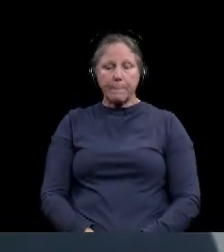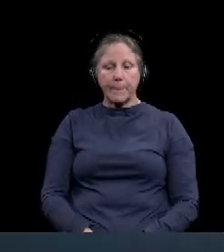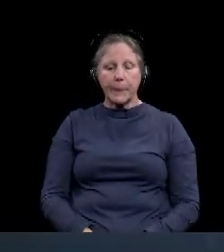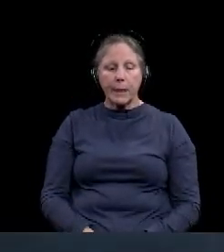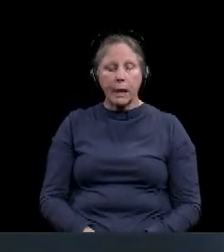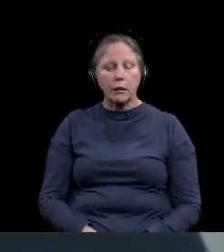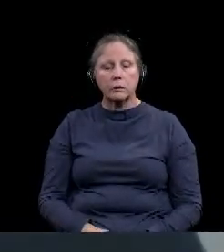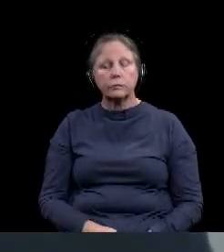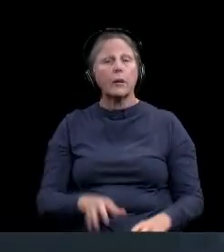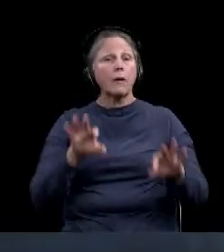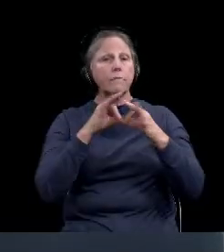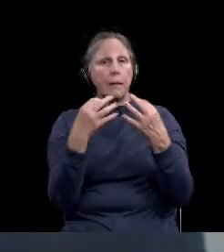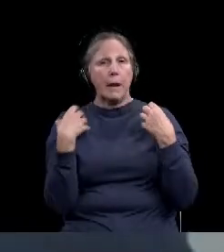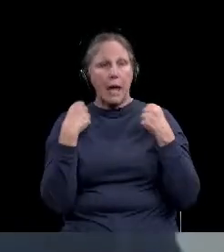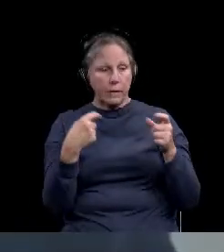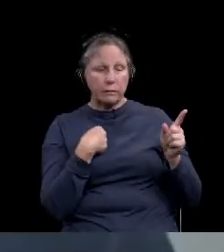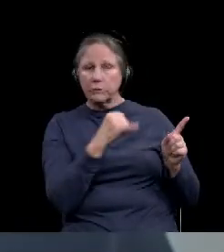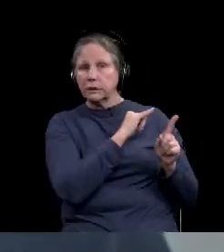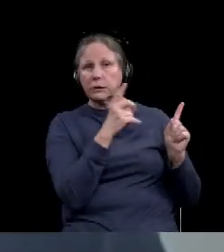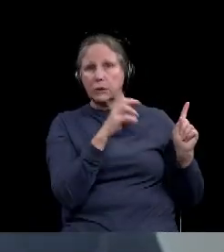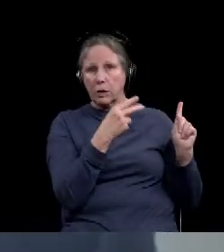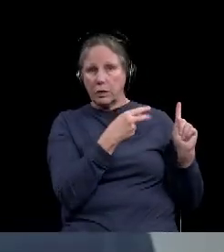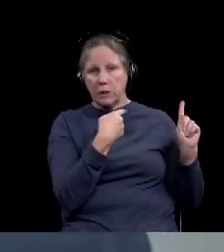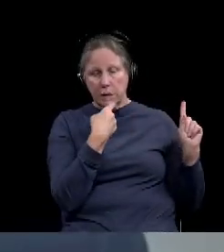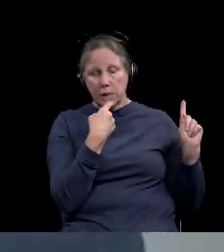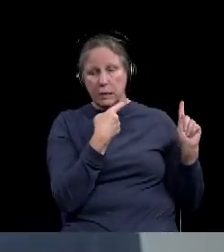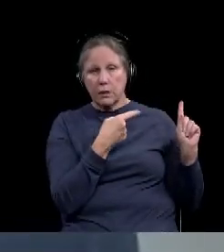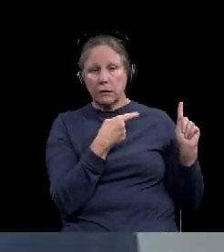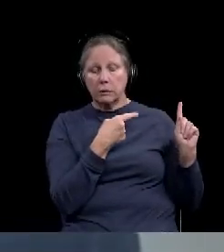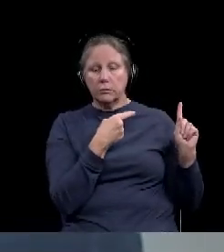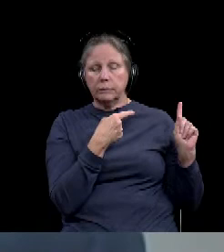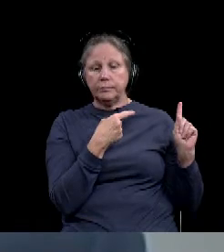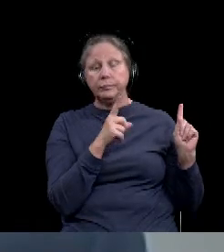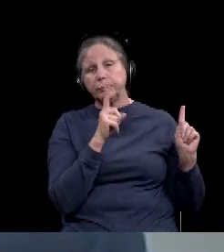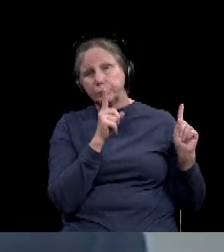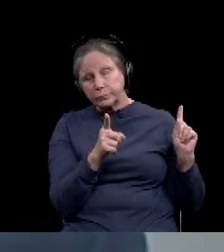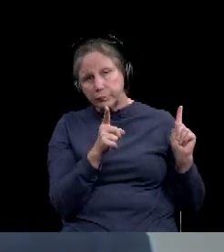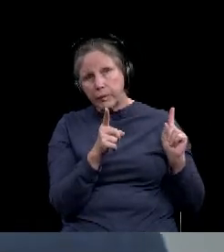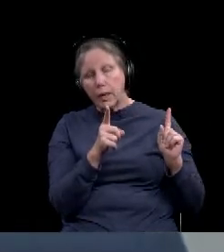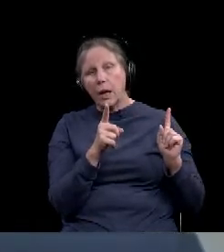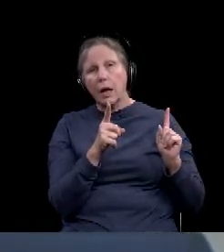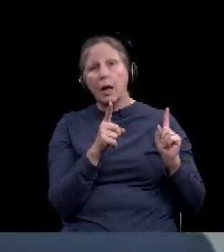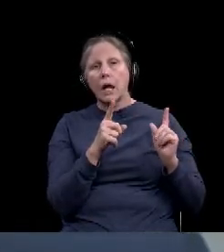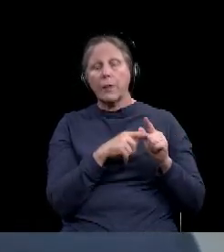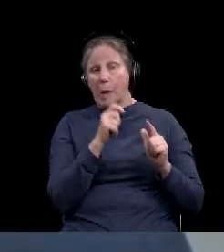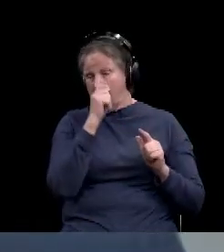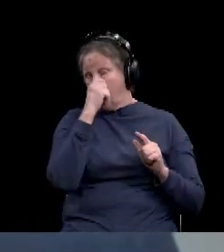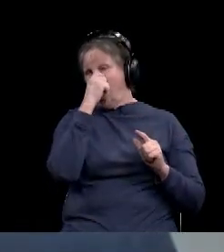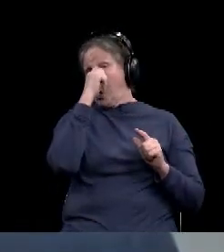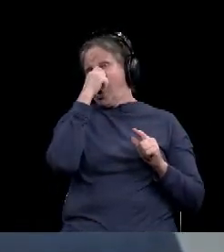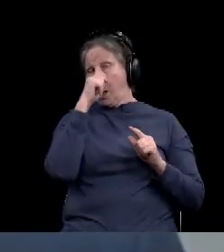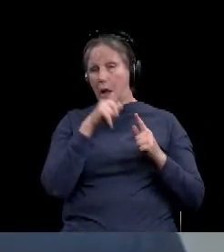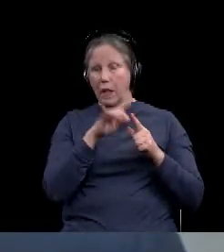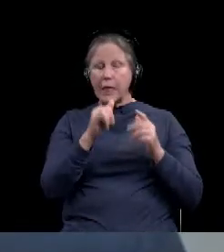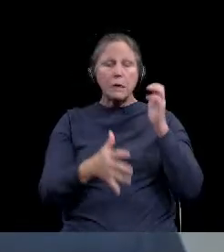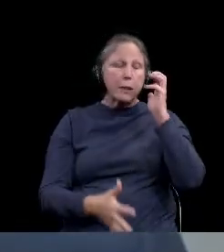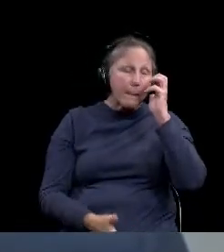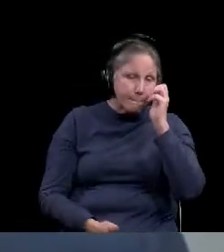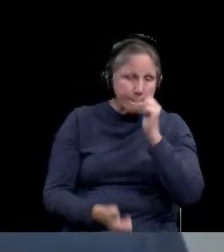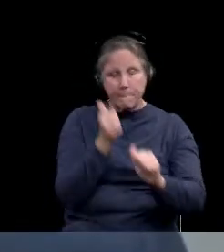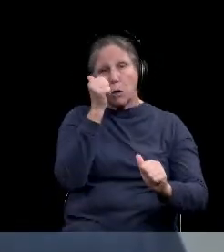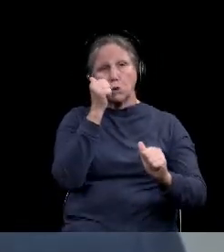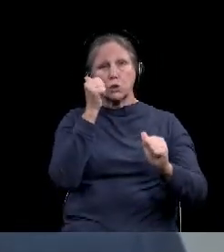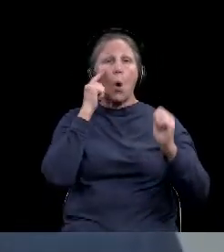Yeah. Um, I just echo what Dr. Hauser said, and really want to emphasize that the nasal pharyngeal is the most well